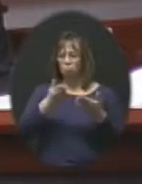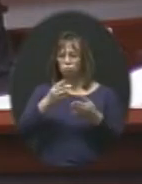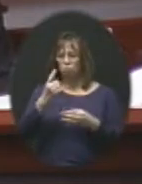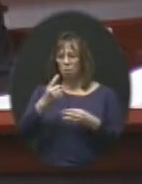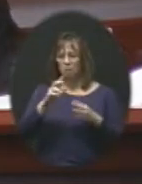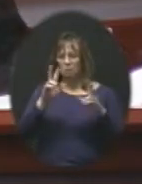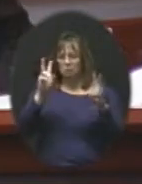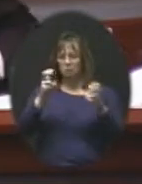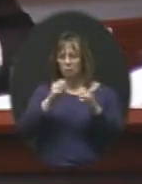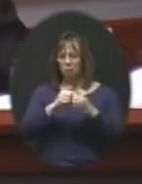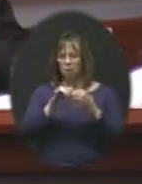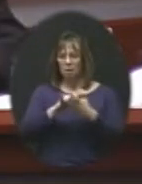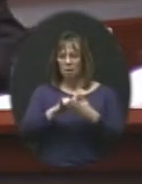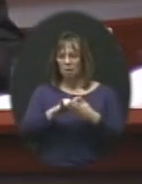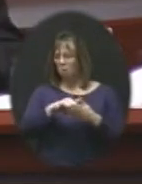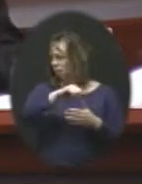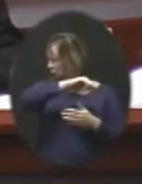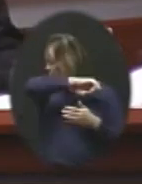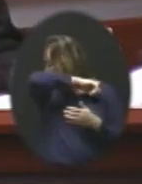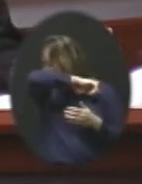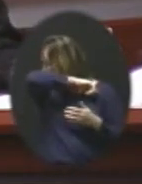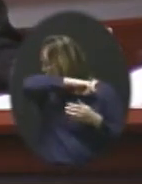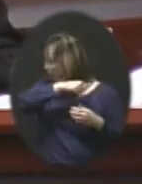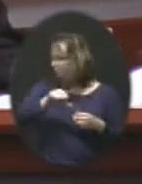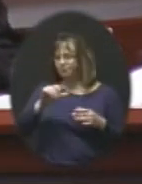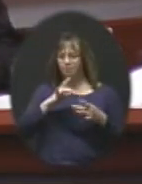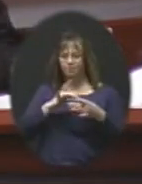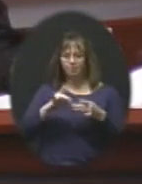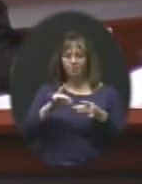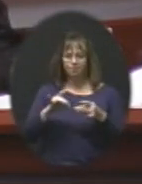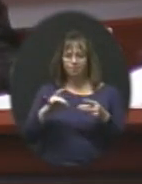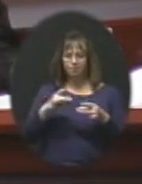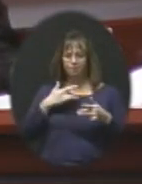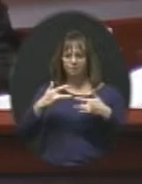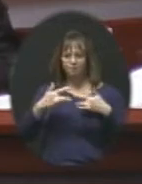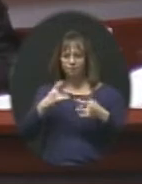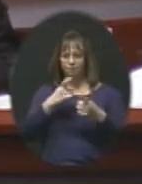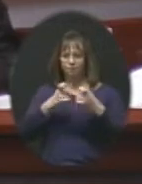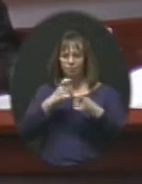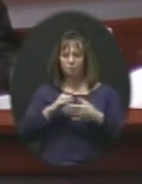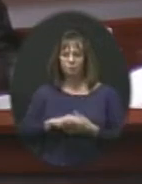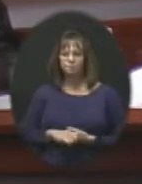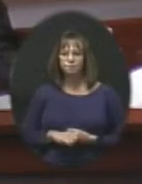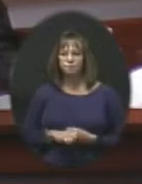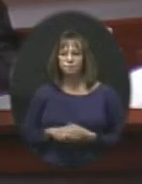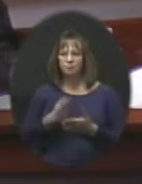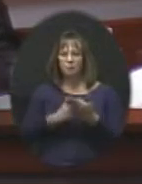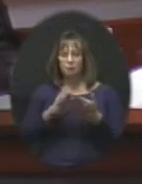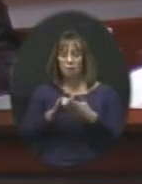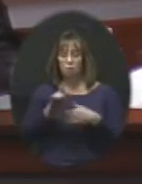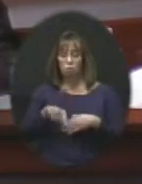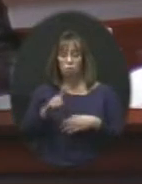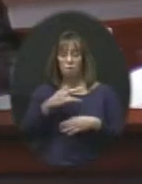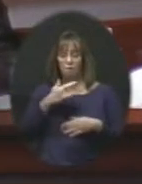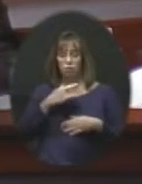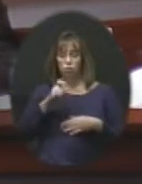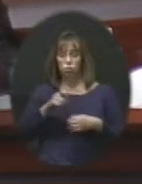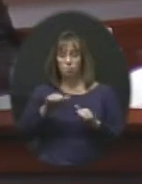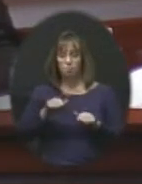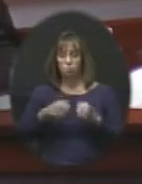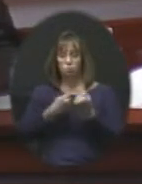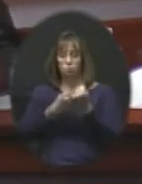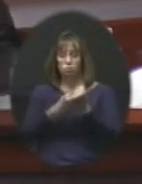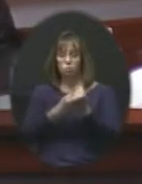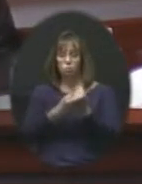topics with that standpoint. Is there any comments, concerns, questions? Is this something that you feel that we should be able to support?